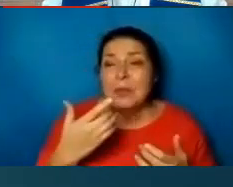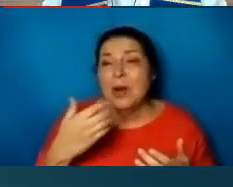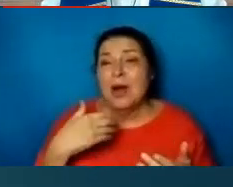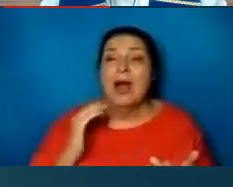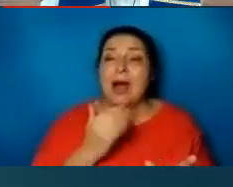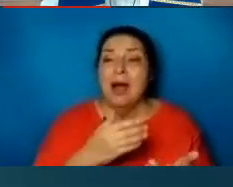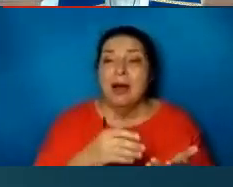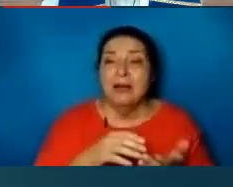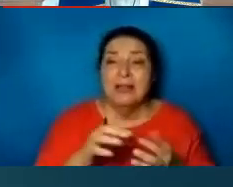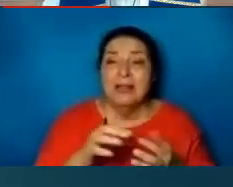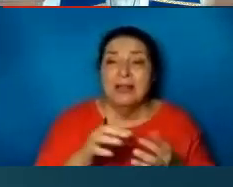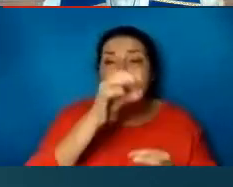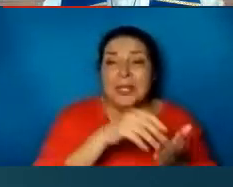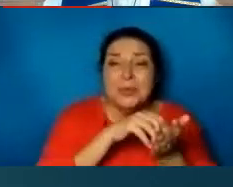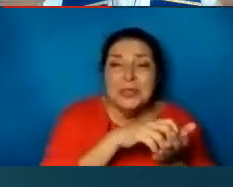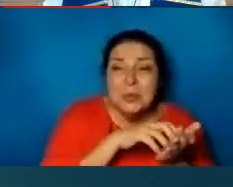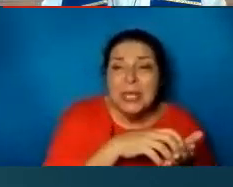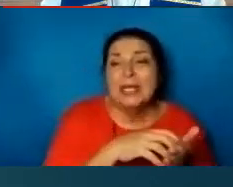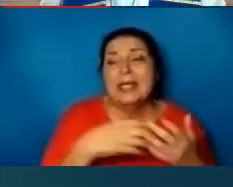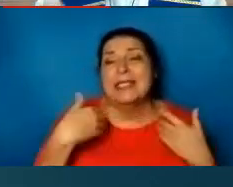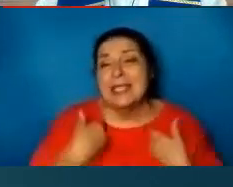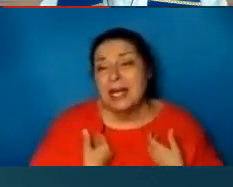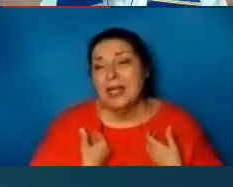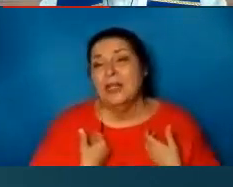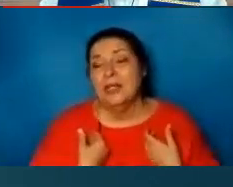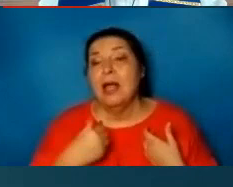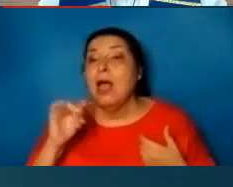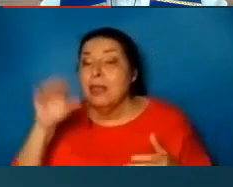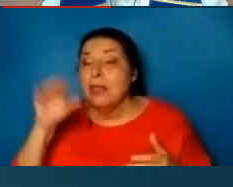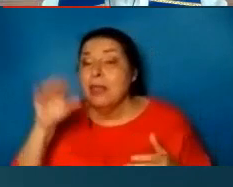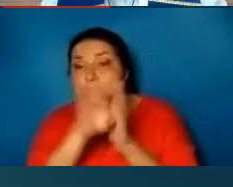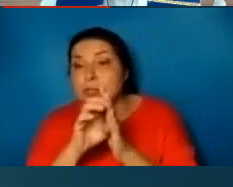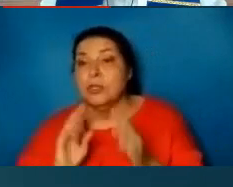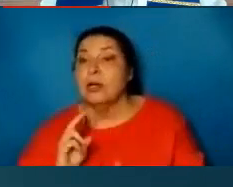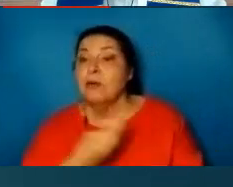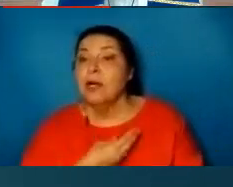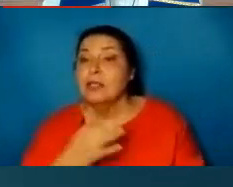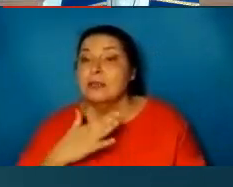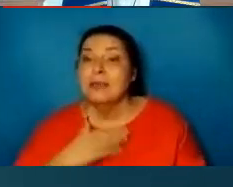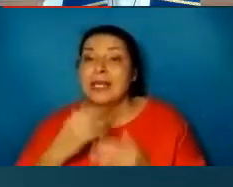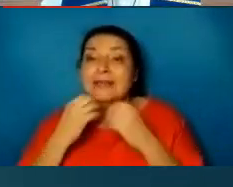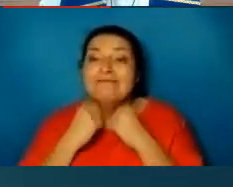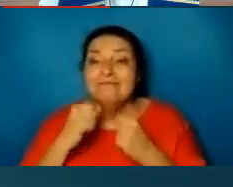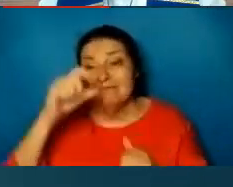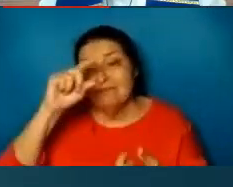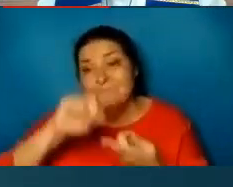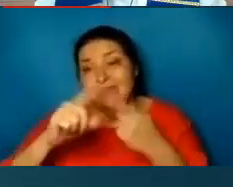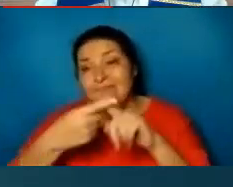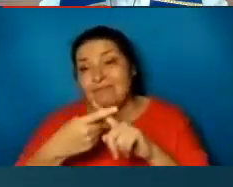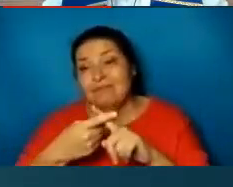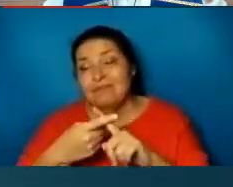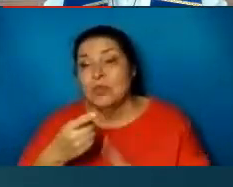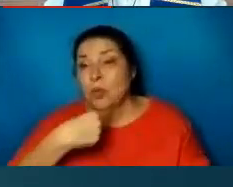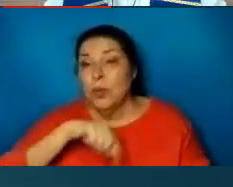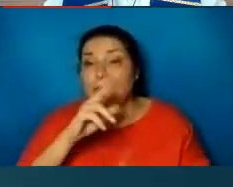weak and worn down. This is a picture of us, my dear friends. We are those